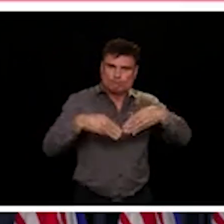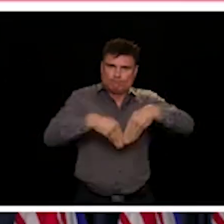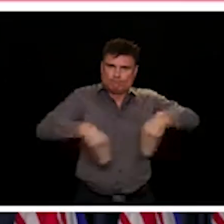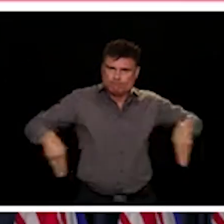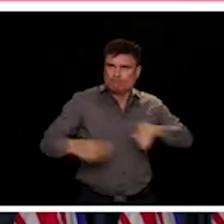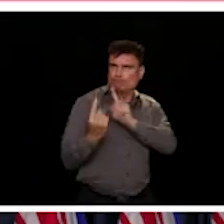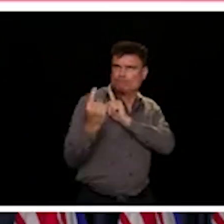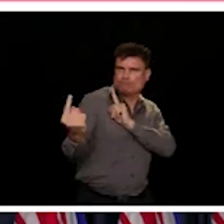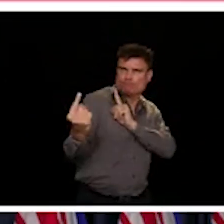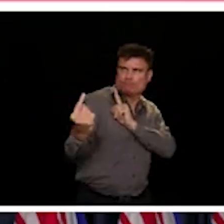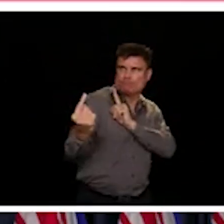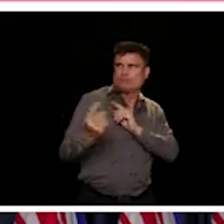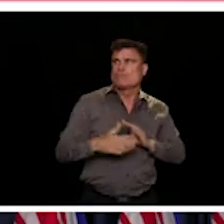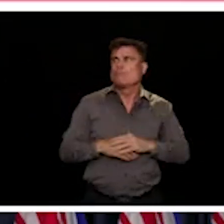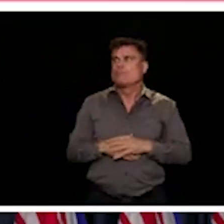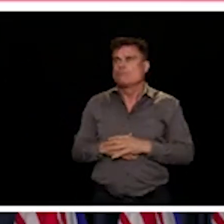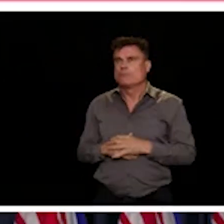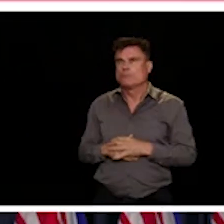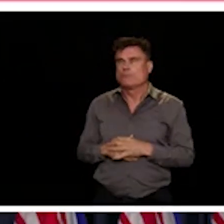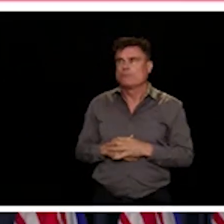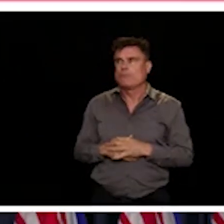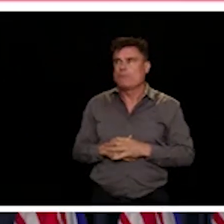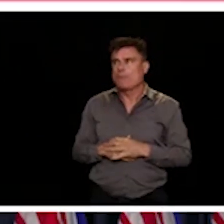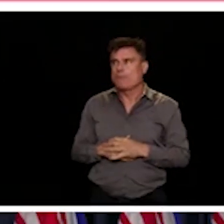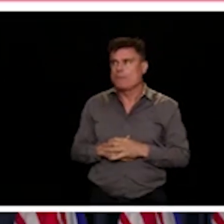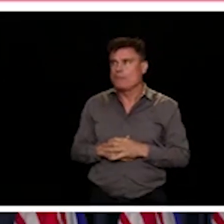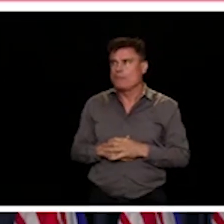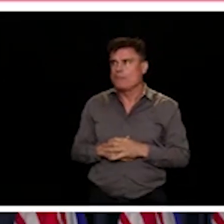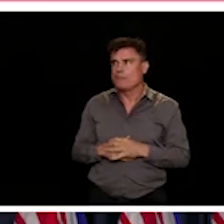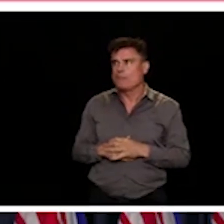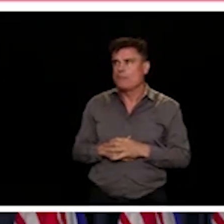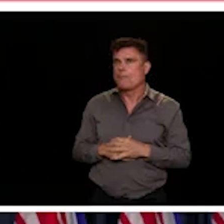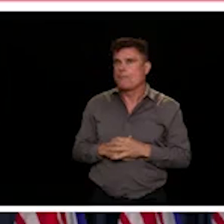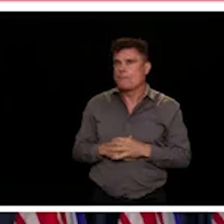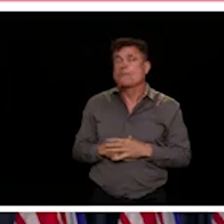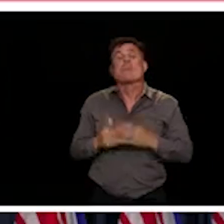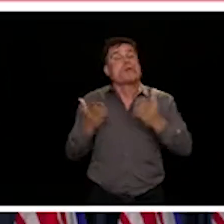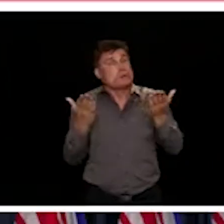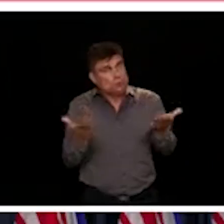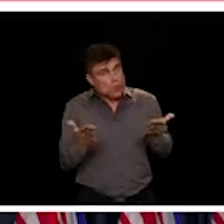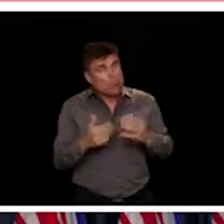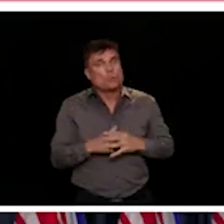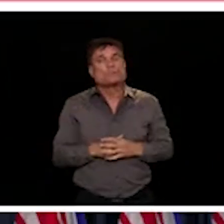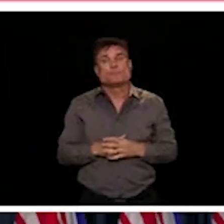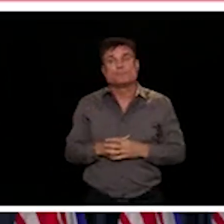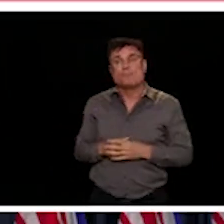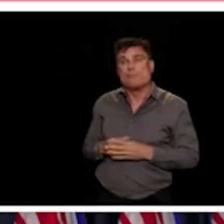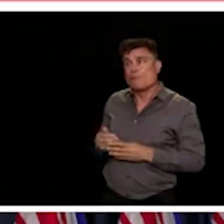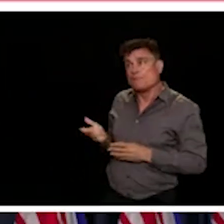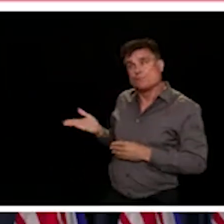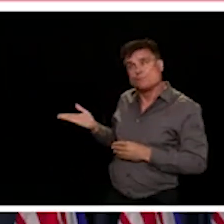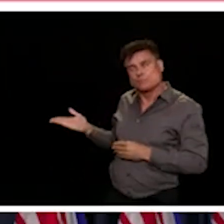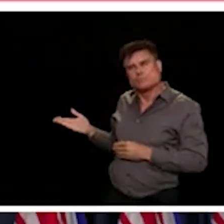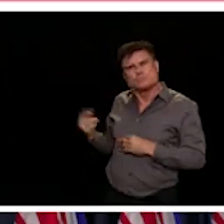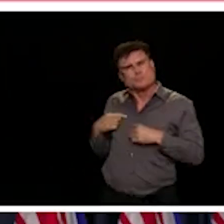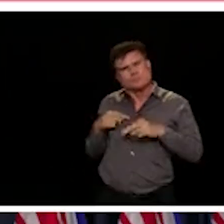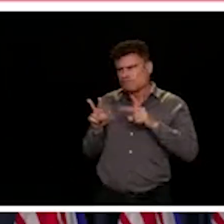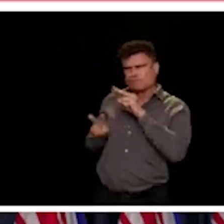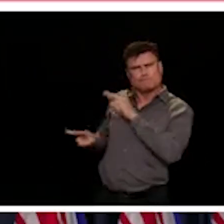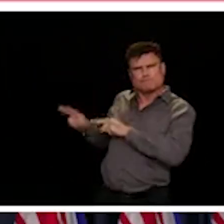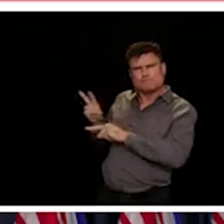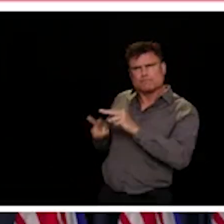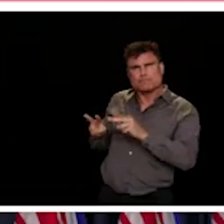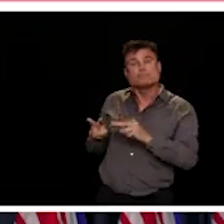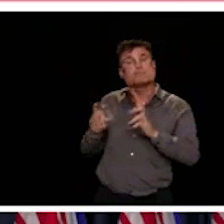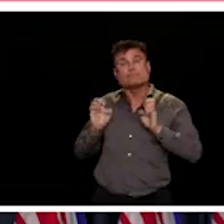what's not reflected is that we're doing it in a safe way. That means we have barriers, for example, the plexiglass between me and the